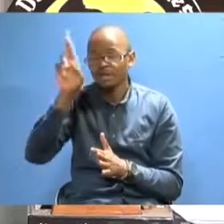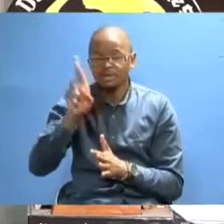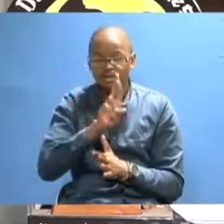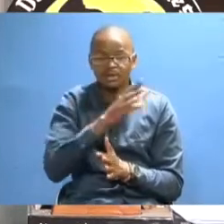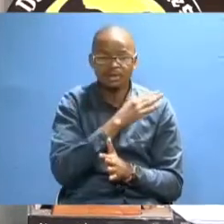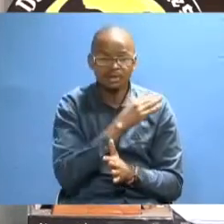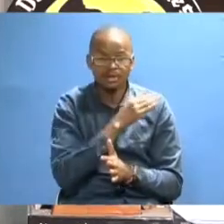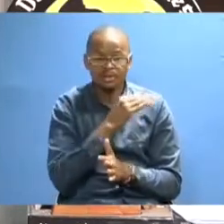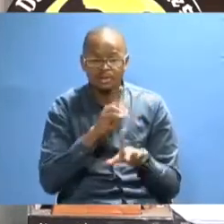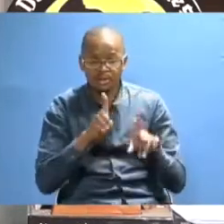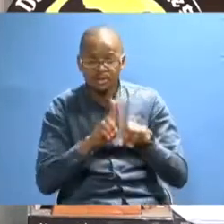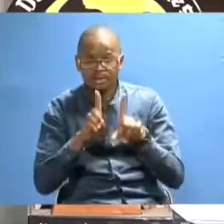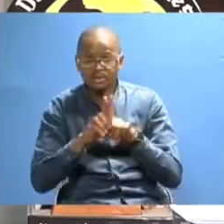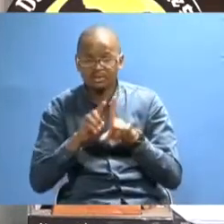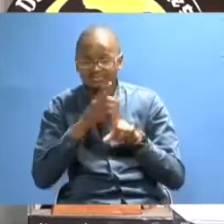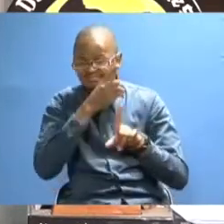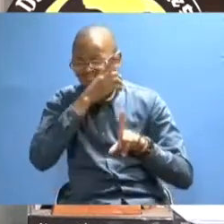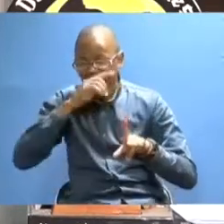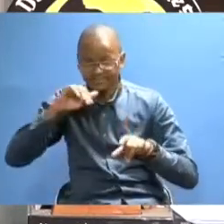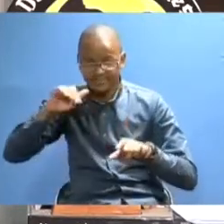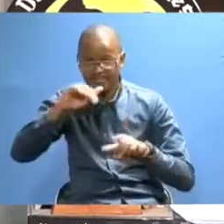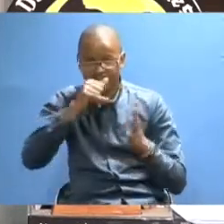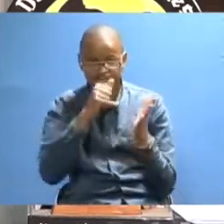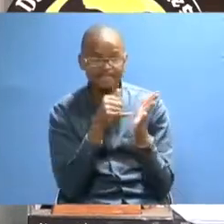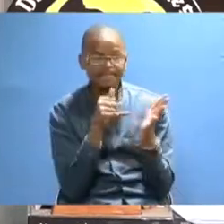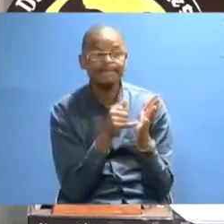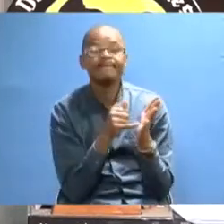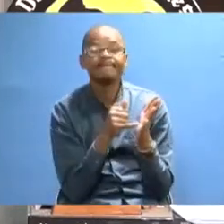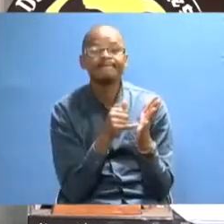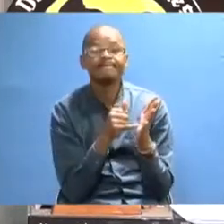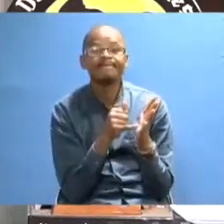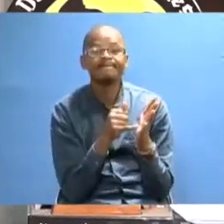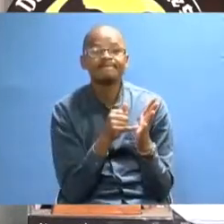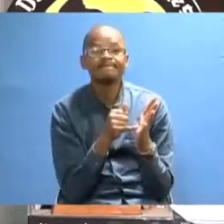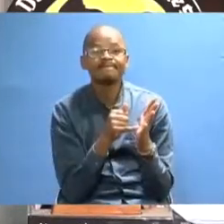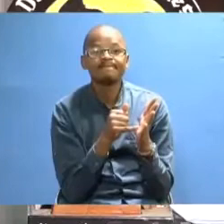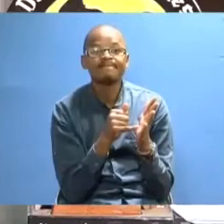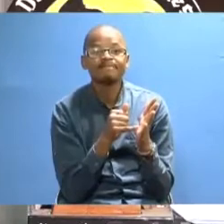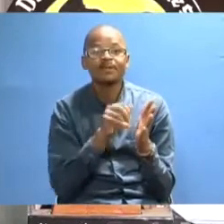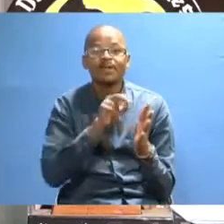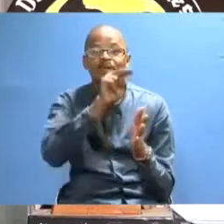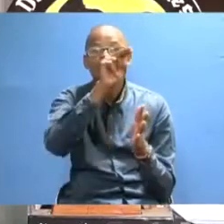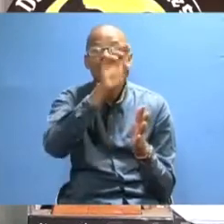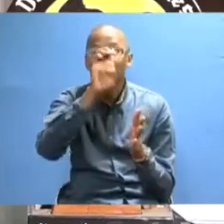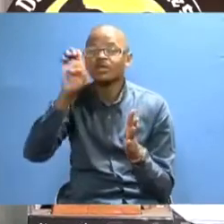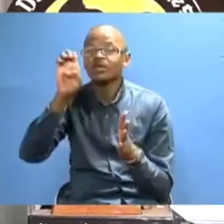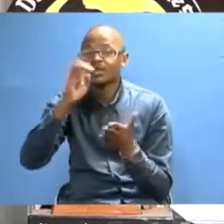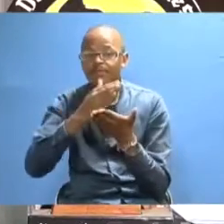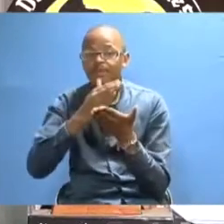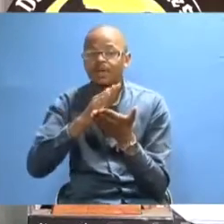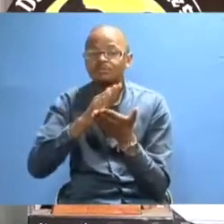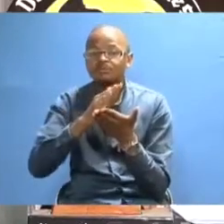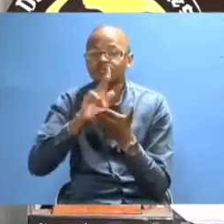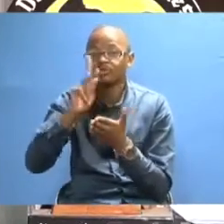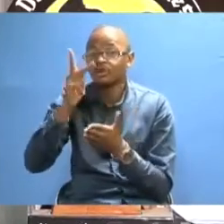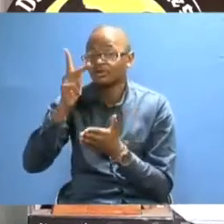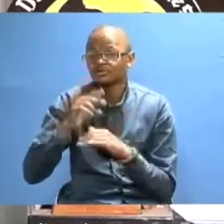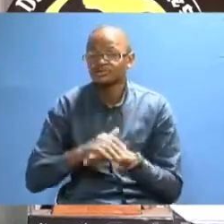the Rift Valley, and the semi-arid areas, including the semi north-east part of Kenya.